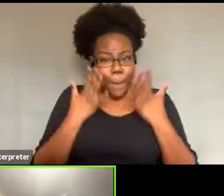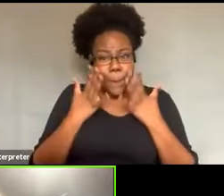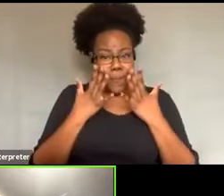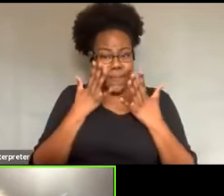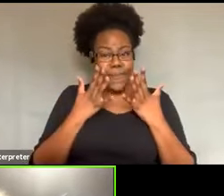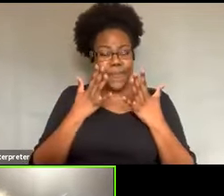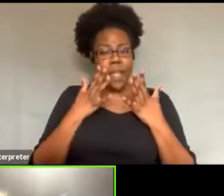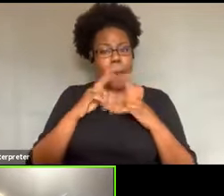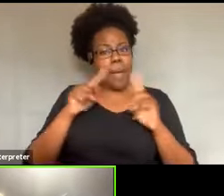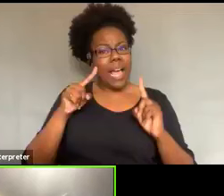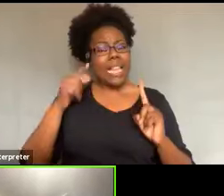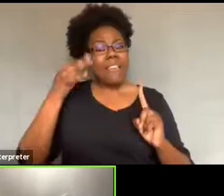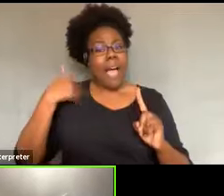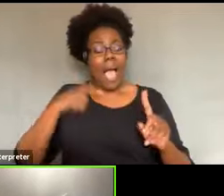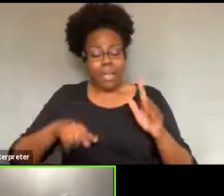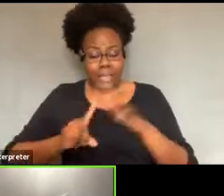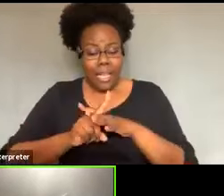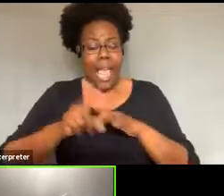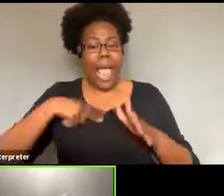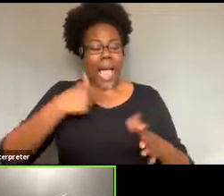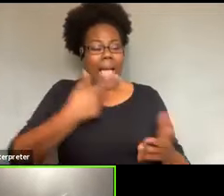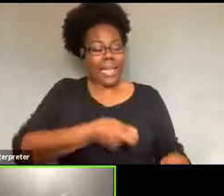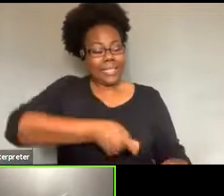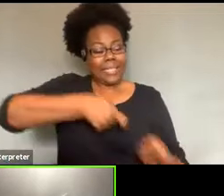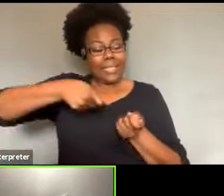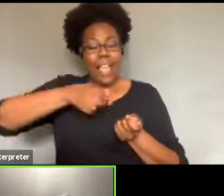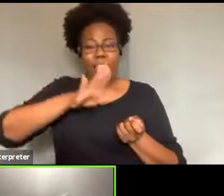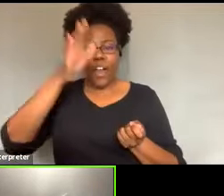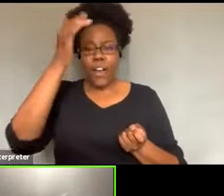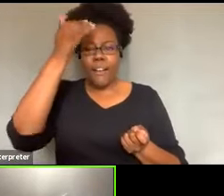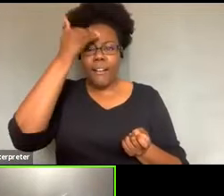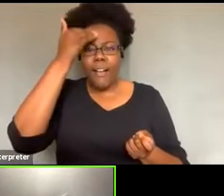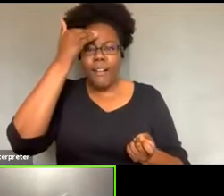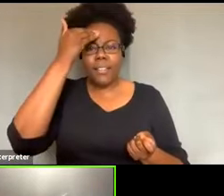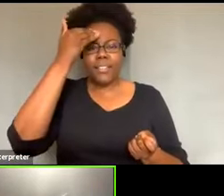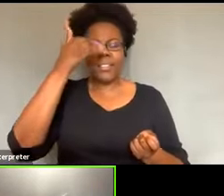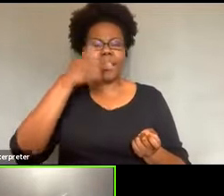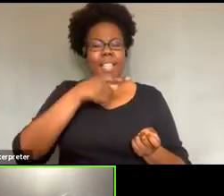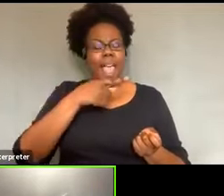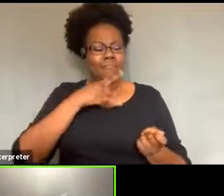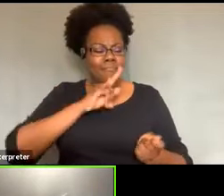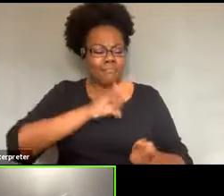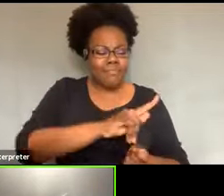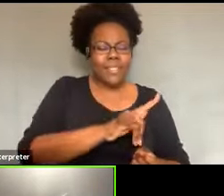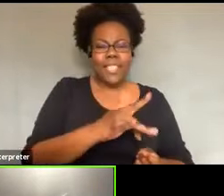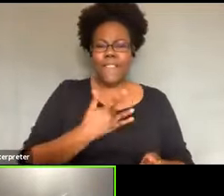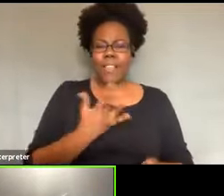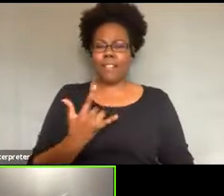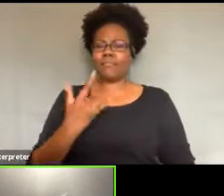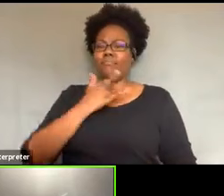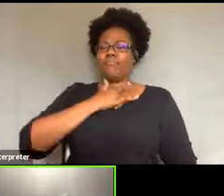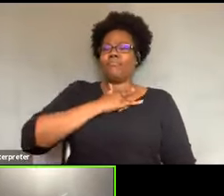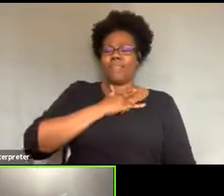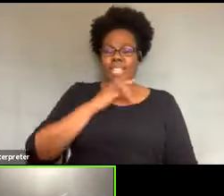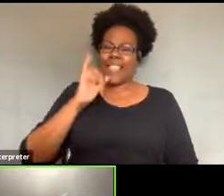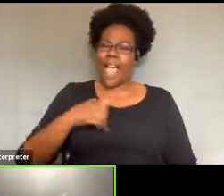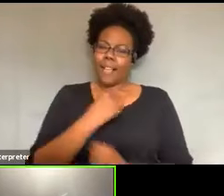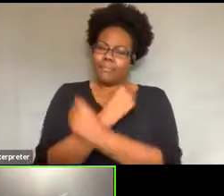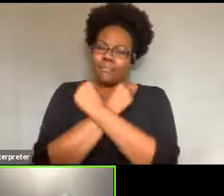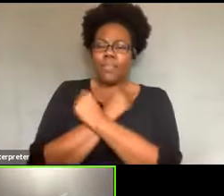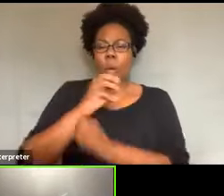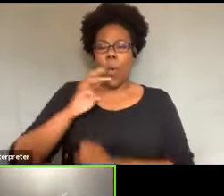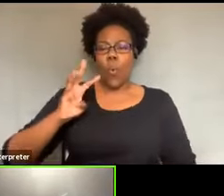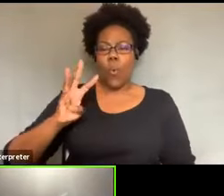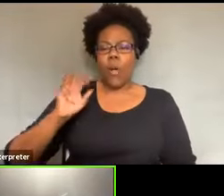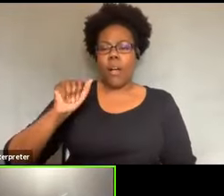consciousness and make them feel loved. And, you know, that Wakanda spirit of, of forever. And that's what was real